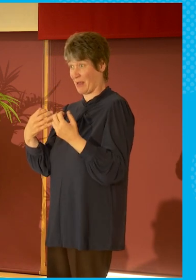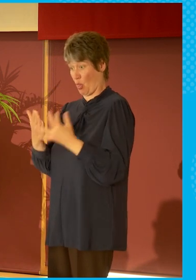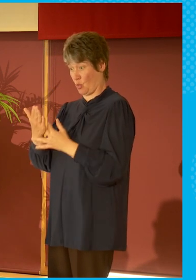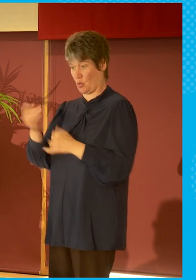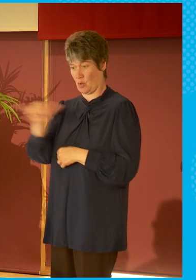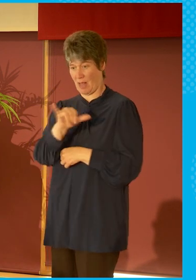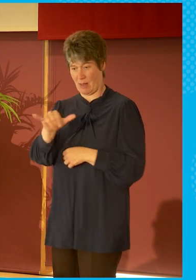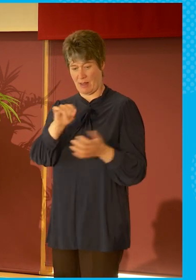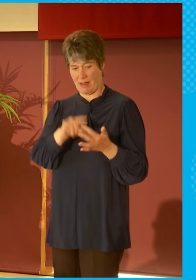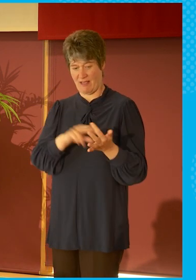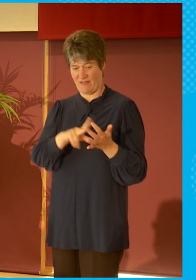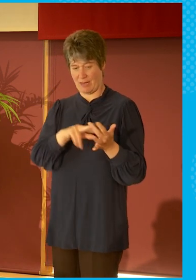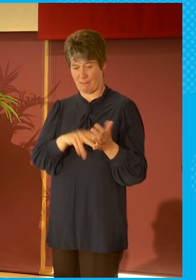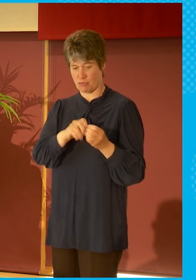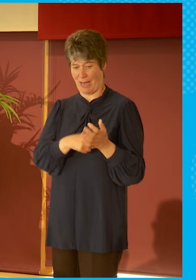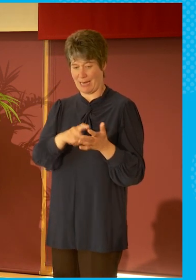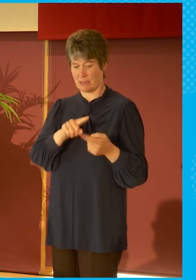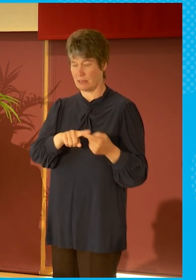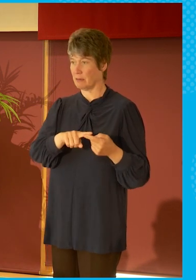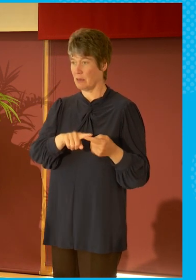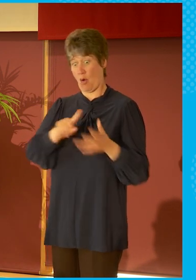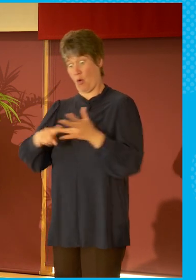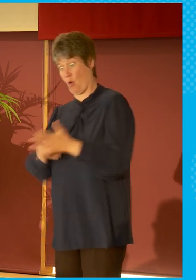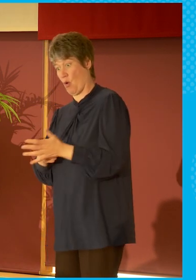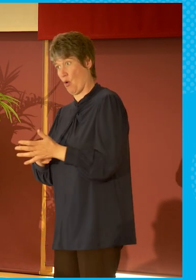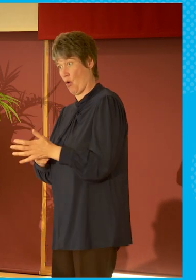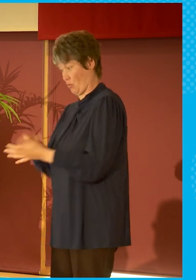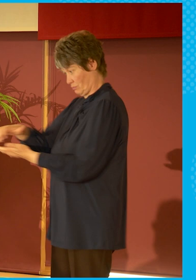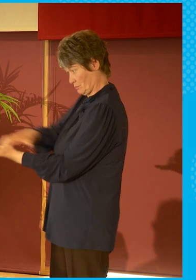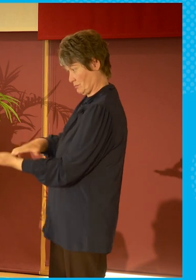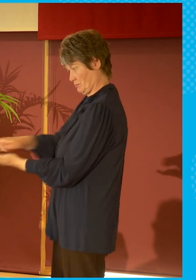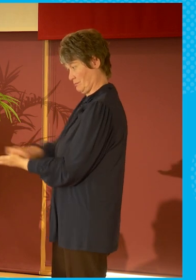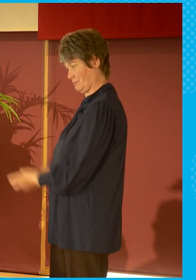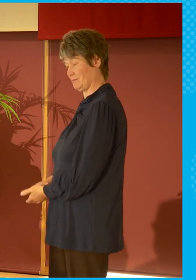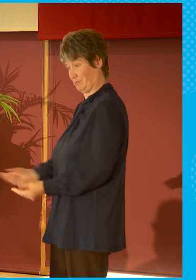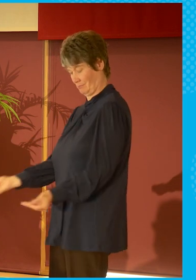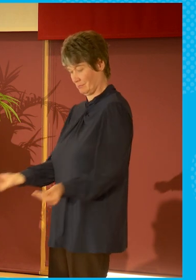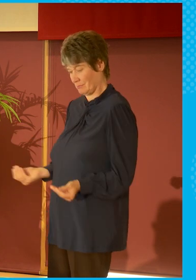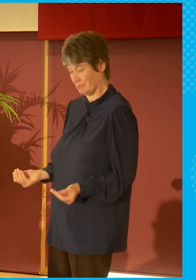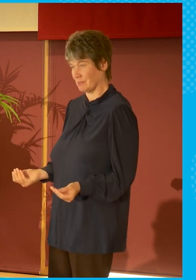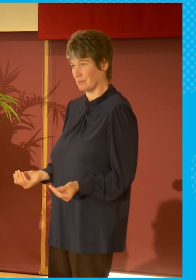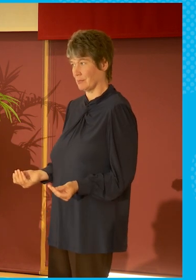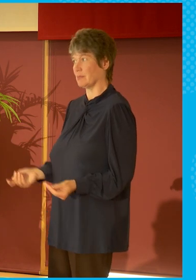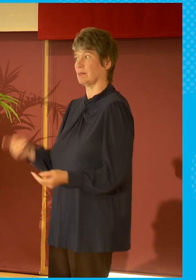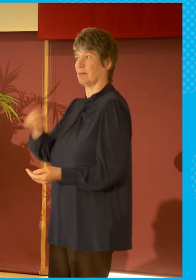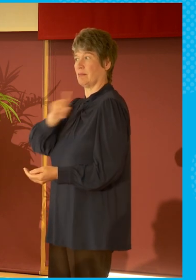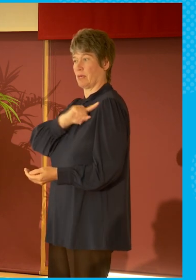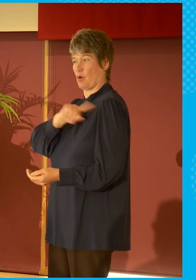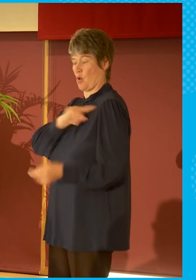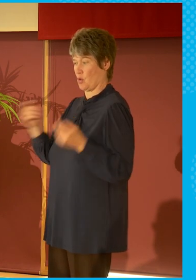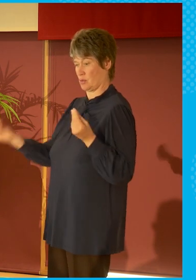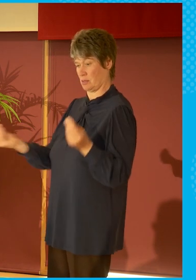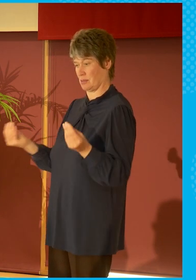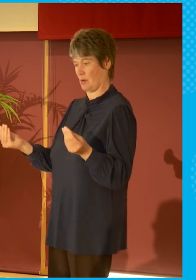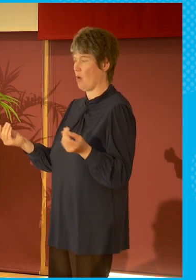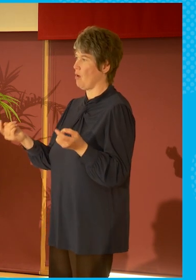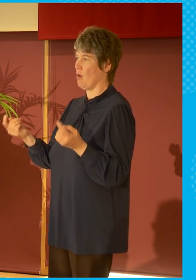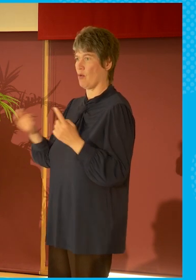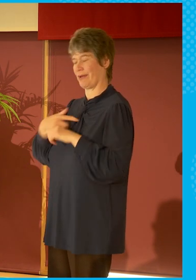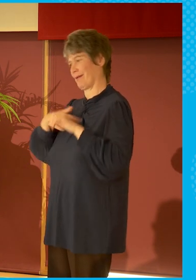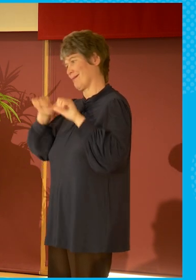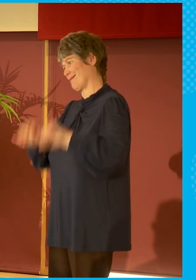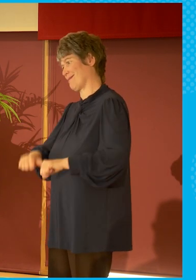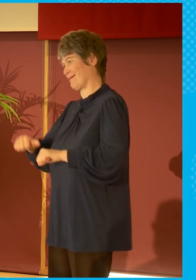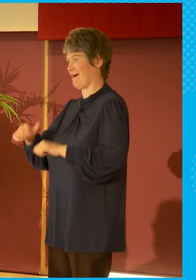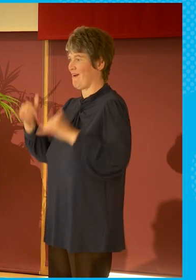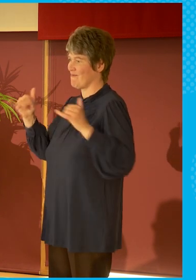or from the forms that have been issued downstairs today. It's something that we love the Festival of Politics. We want